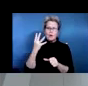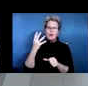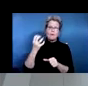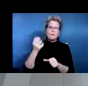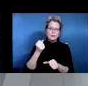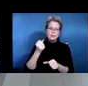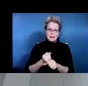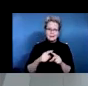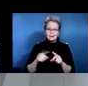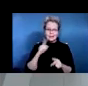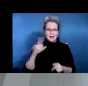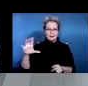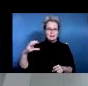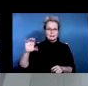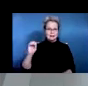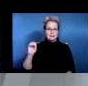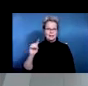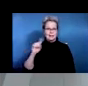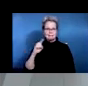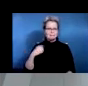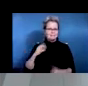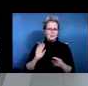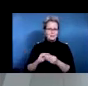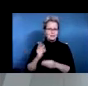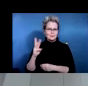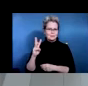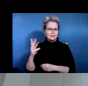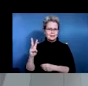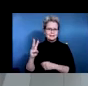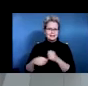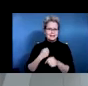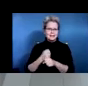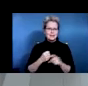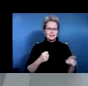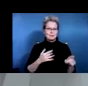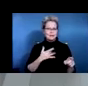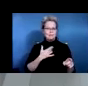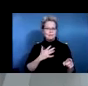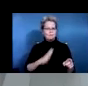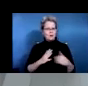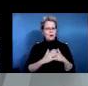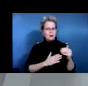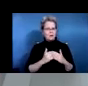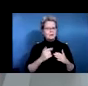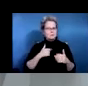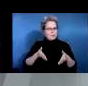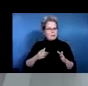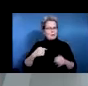um, 16 years, he was very comfortable with my reaching out to the former, to the employer and.